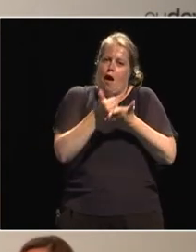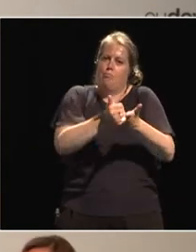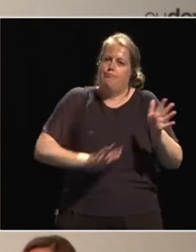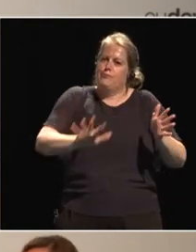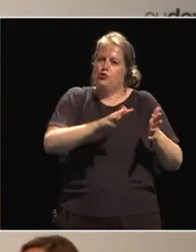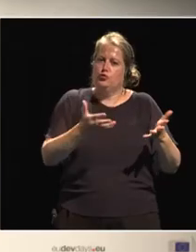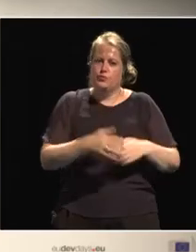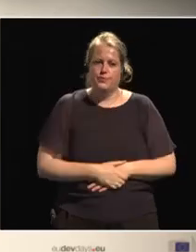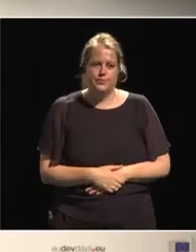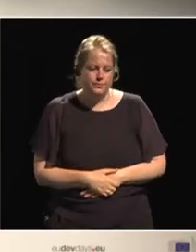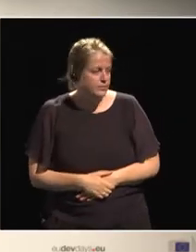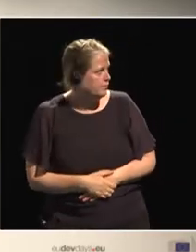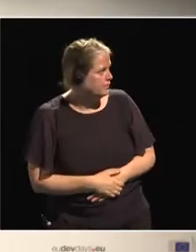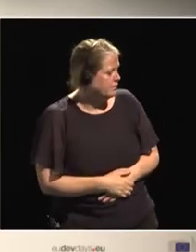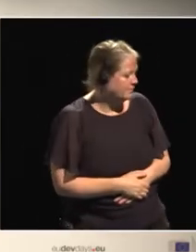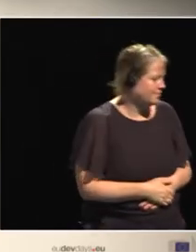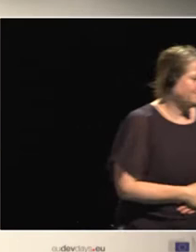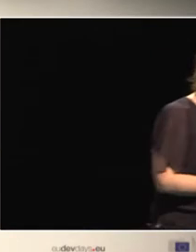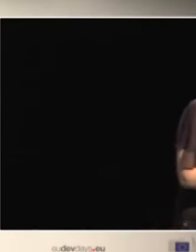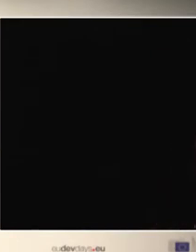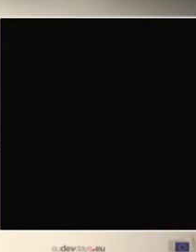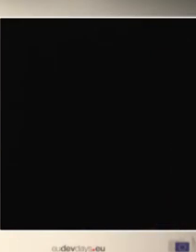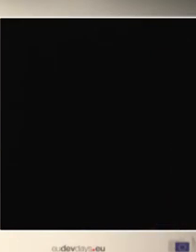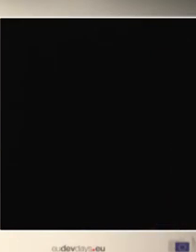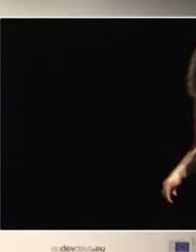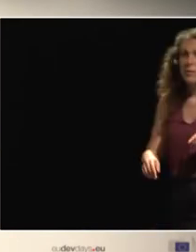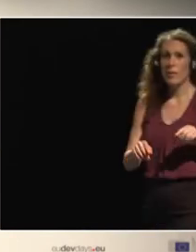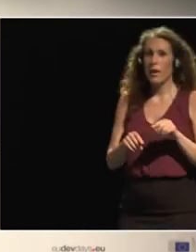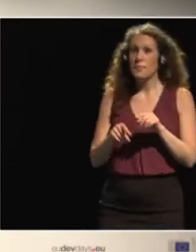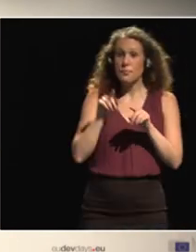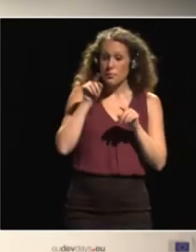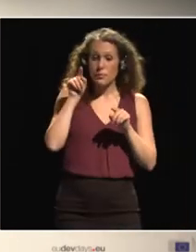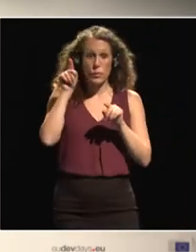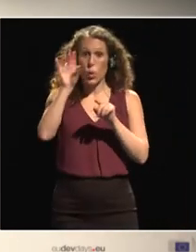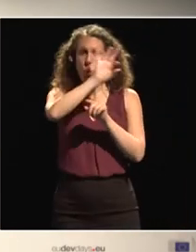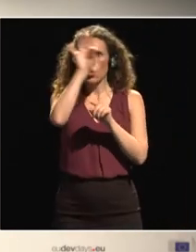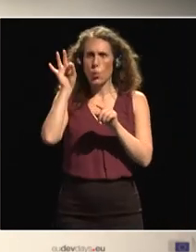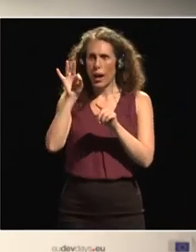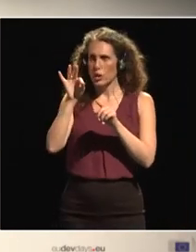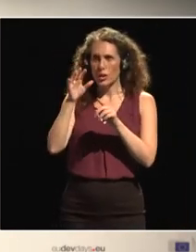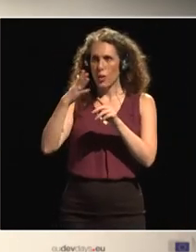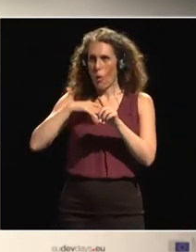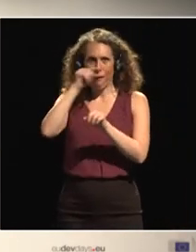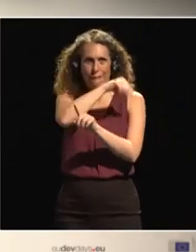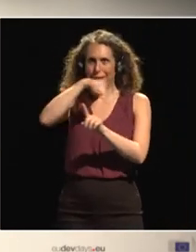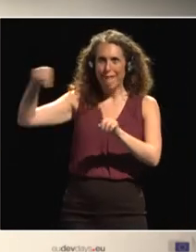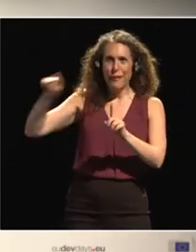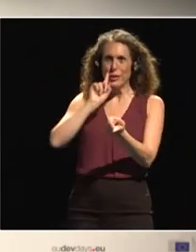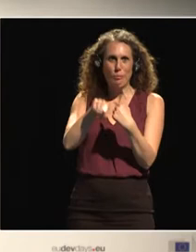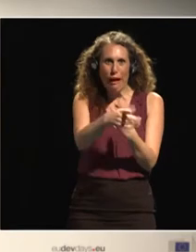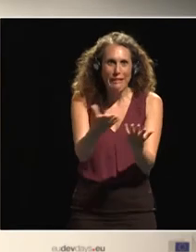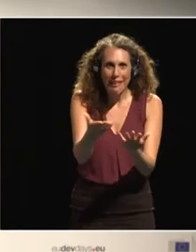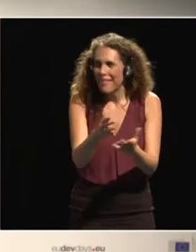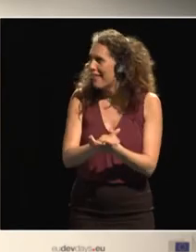Yeah. Sorry. To who did you address your question? I'm sorry. And also to Lee Young. Thank you. Thank you for